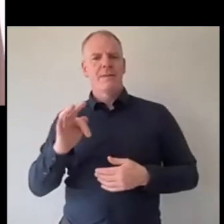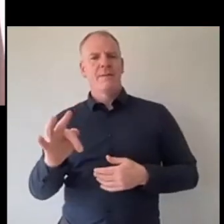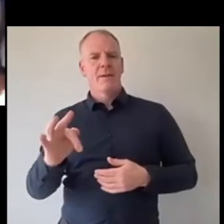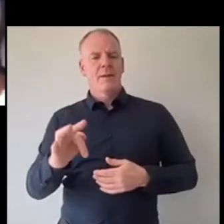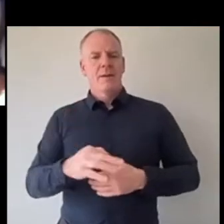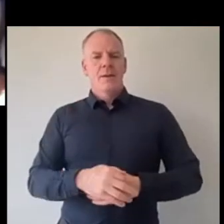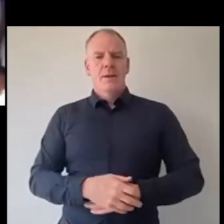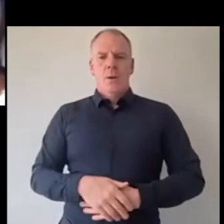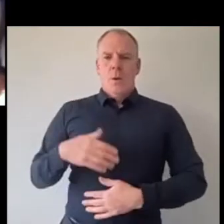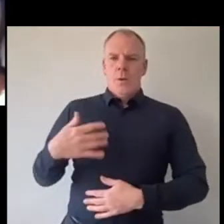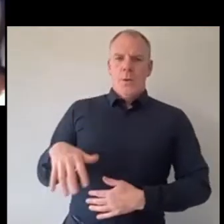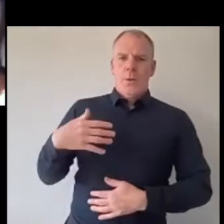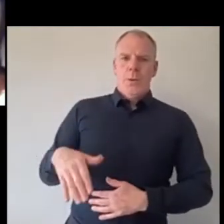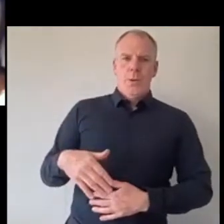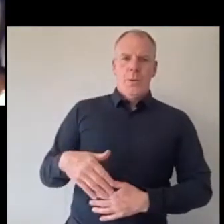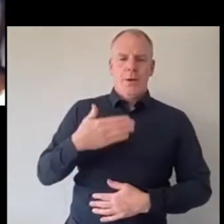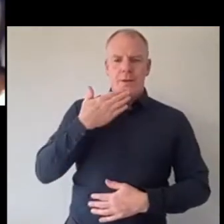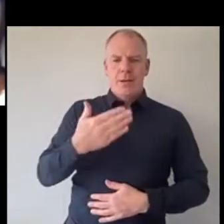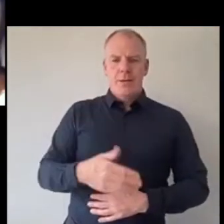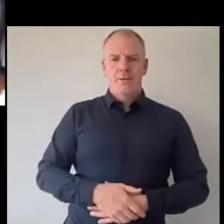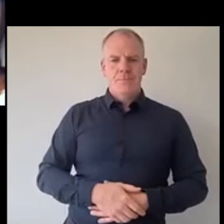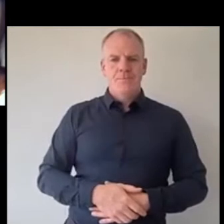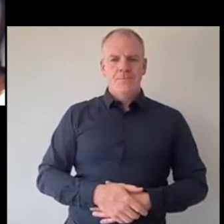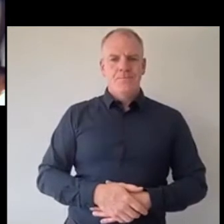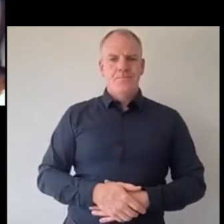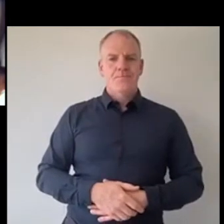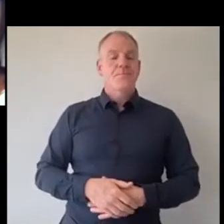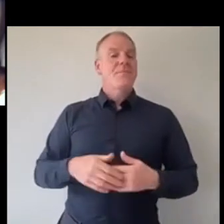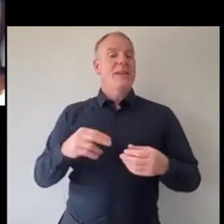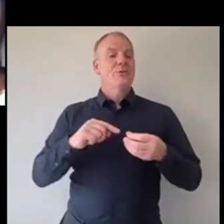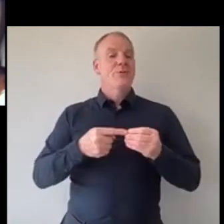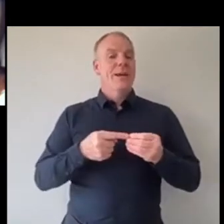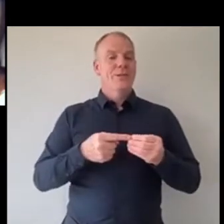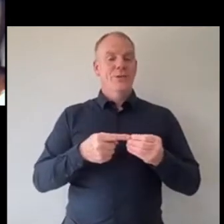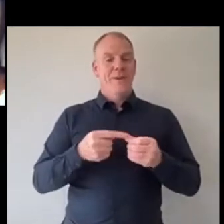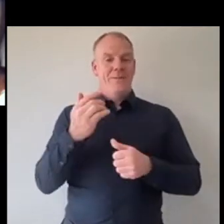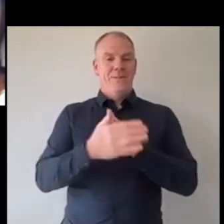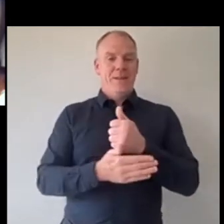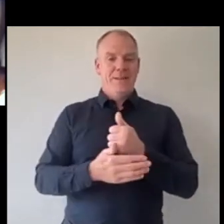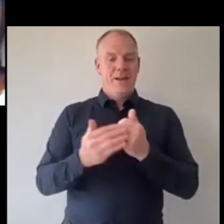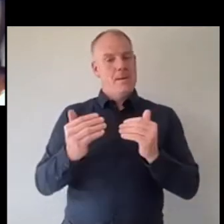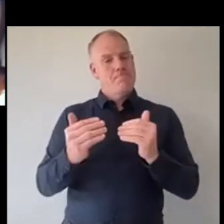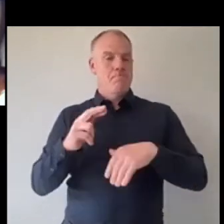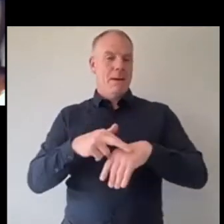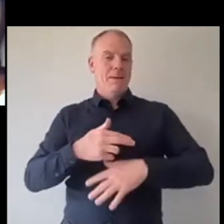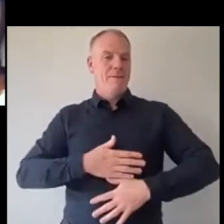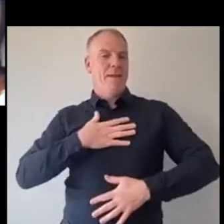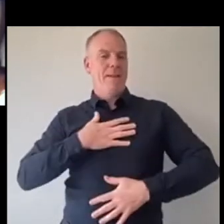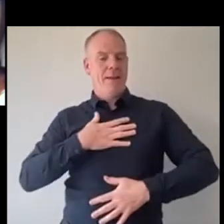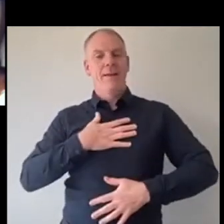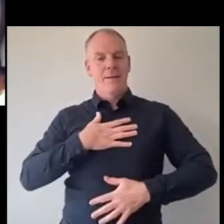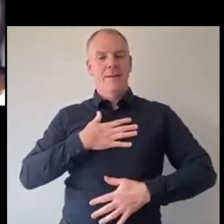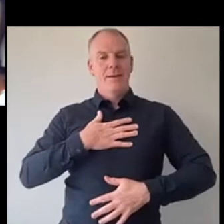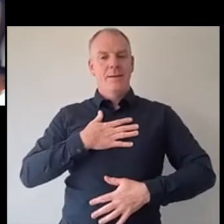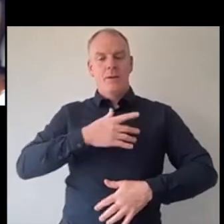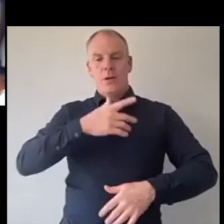okay I guess we'll end on a slightly lighter note then we talk about kind of again through